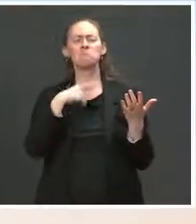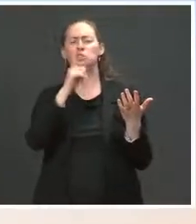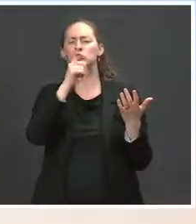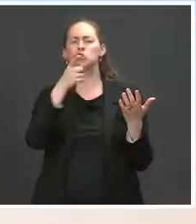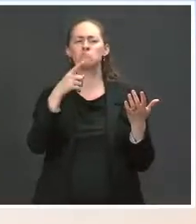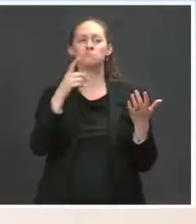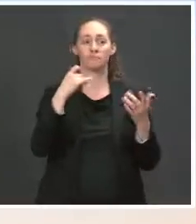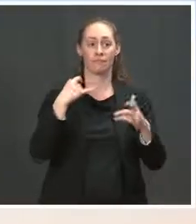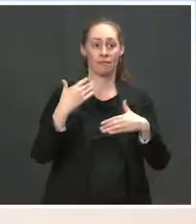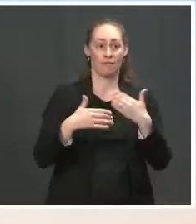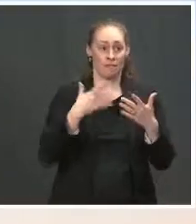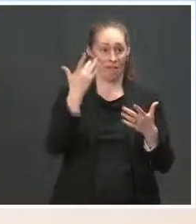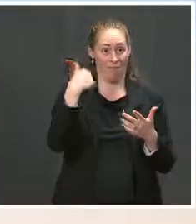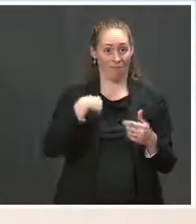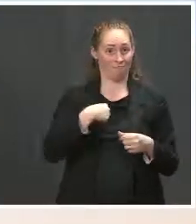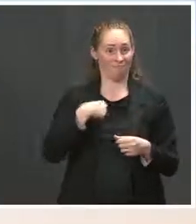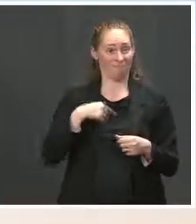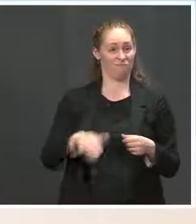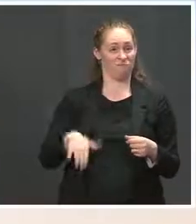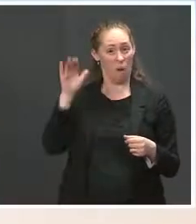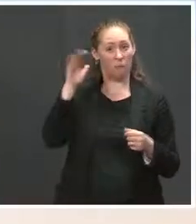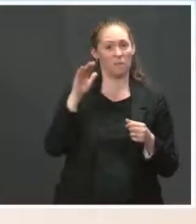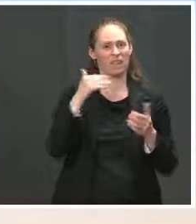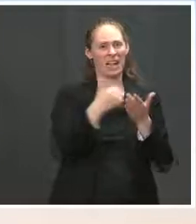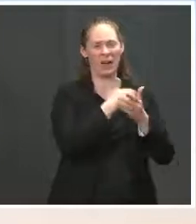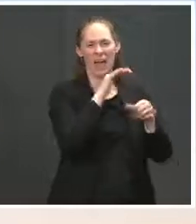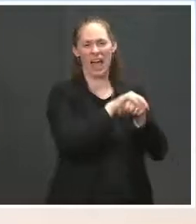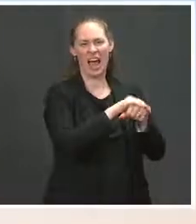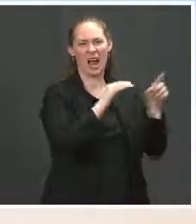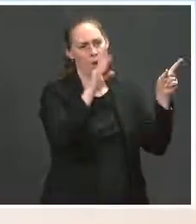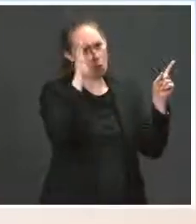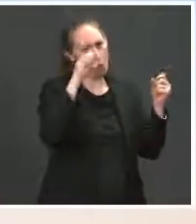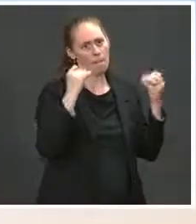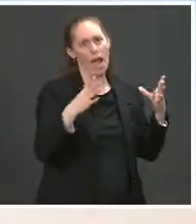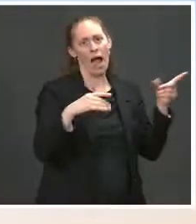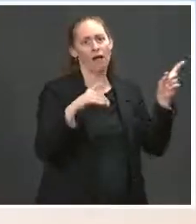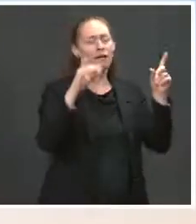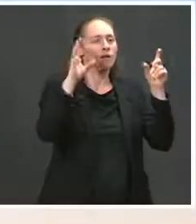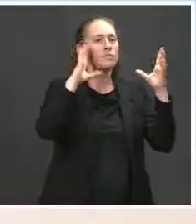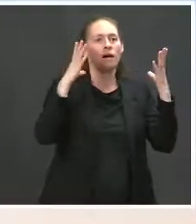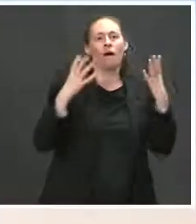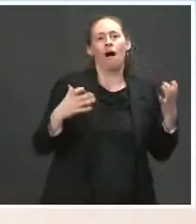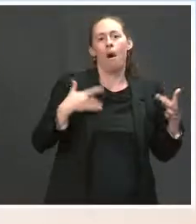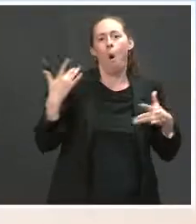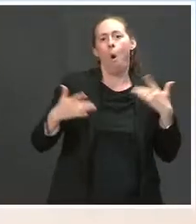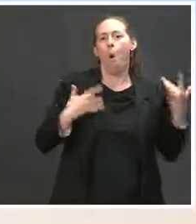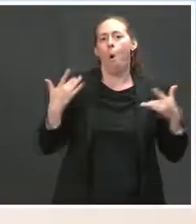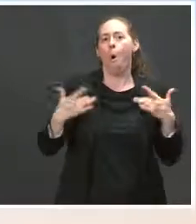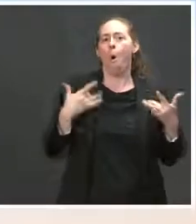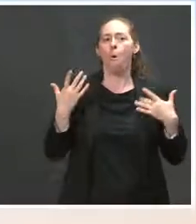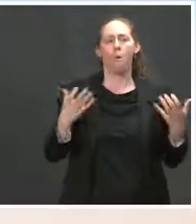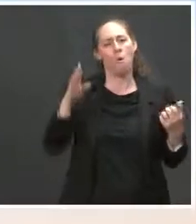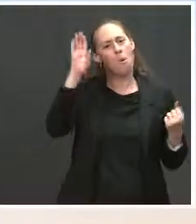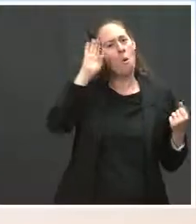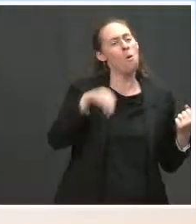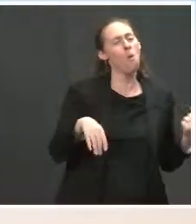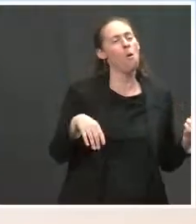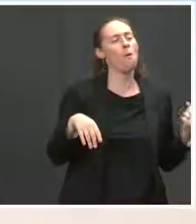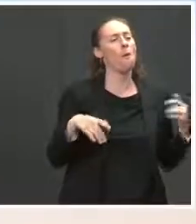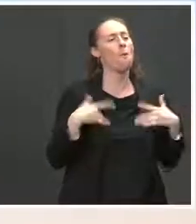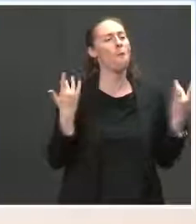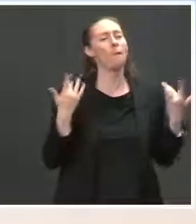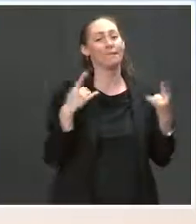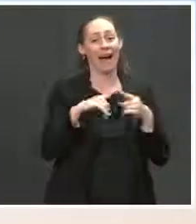New England, that there will be many advocates for that from the New England delegations. But we're not quite at that point.